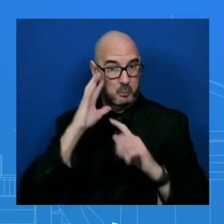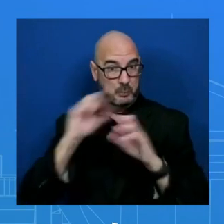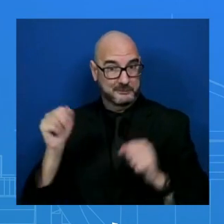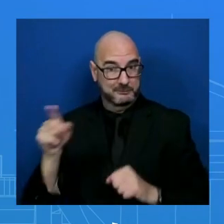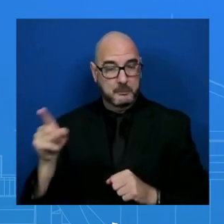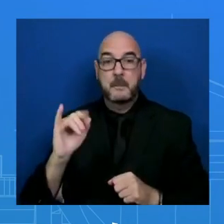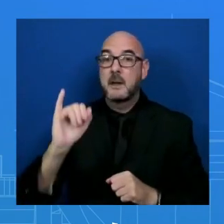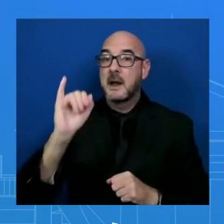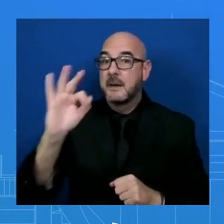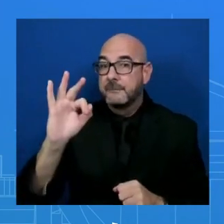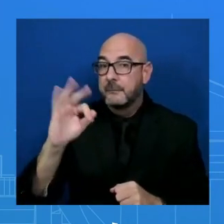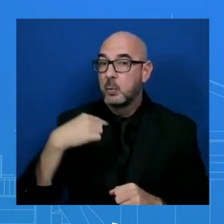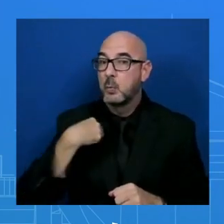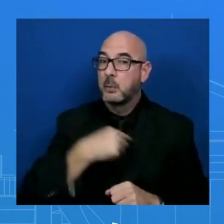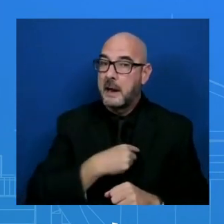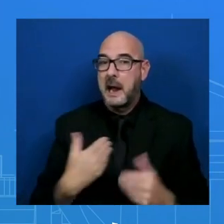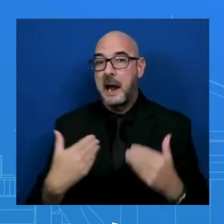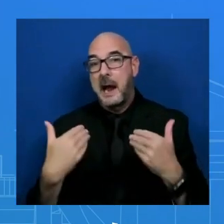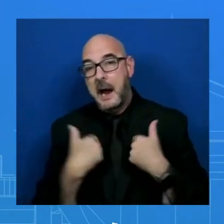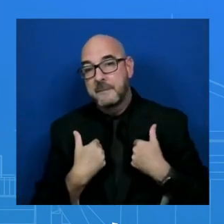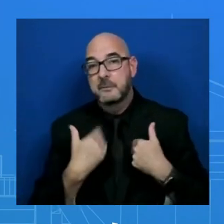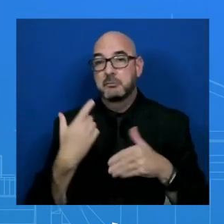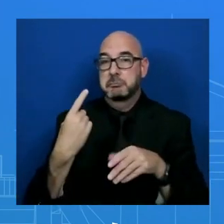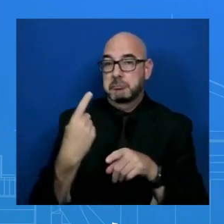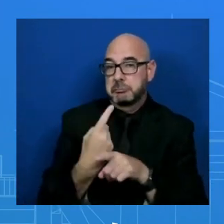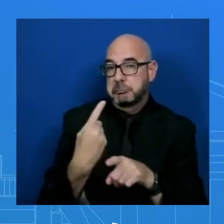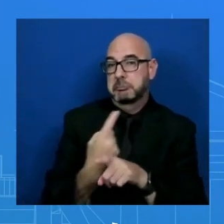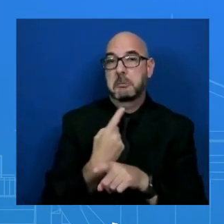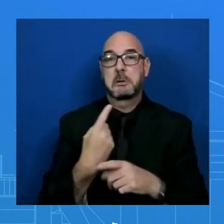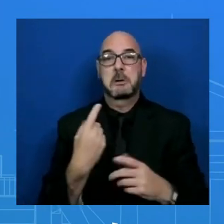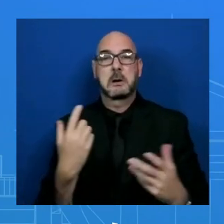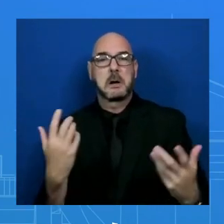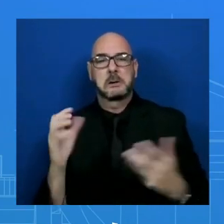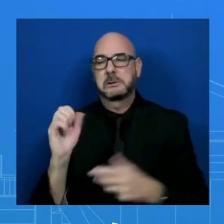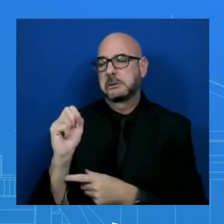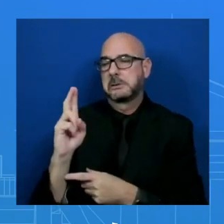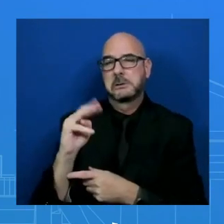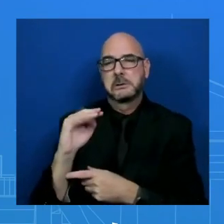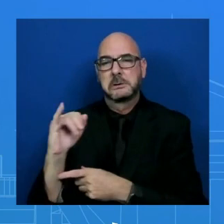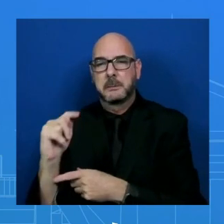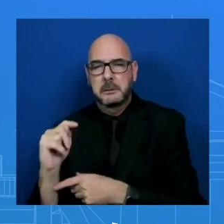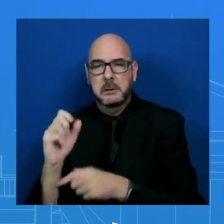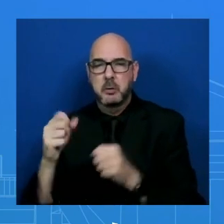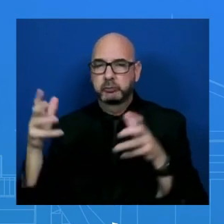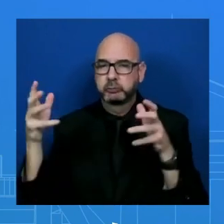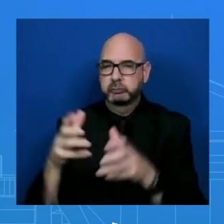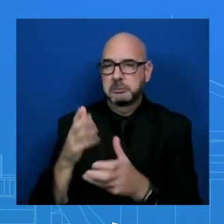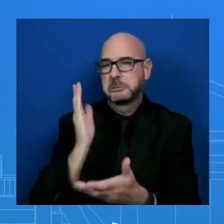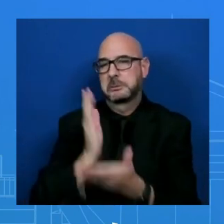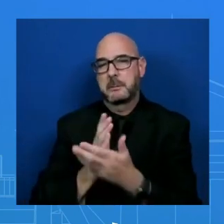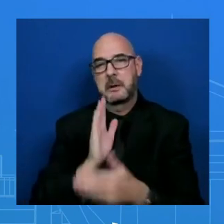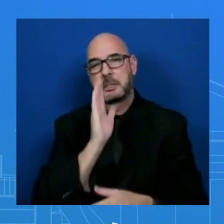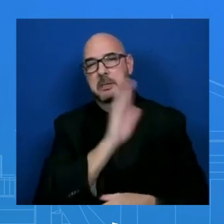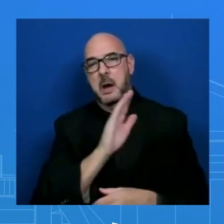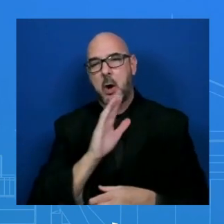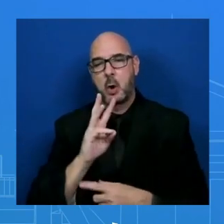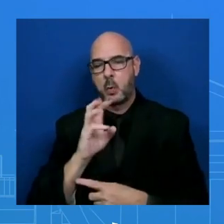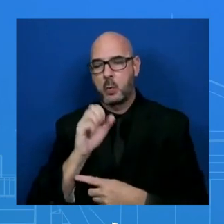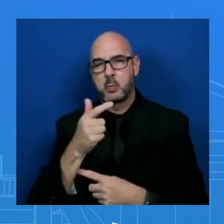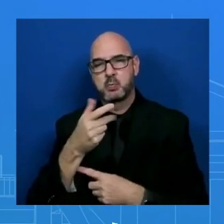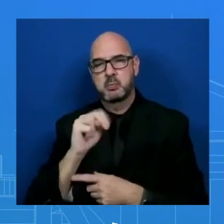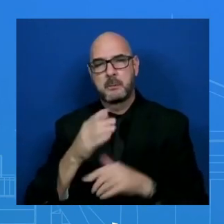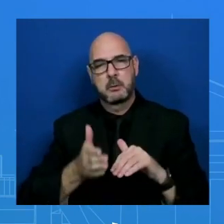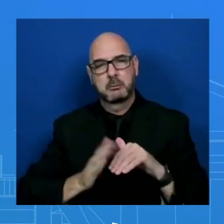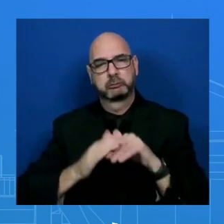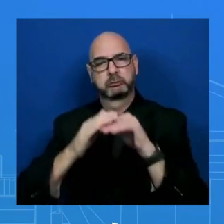-level diplomacy, it could end North Korea's missile and nuclear program. By the time we took office, North Korea's missile and nuclear